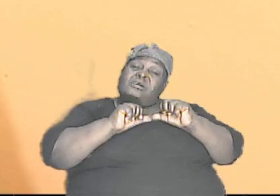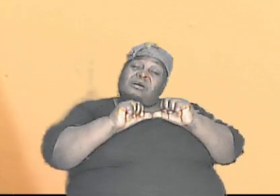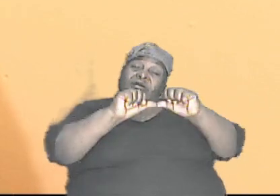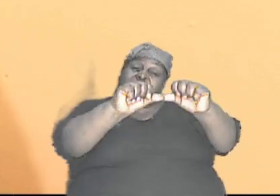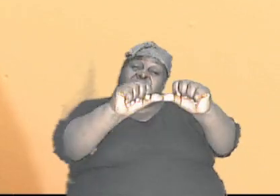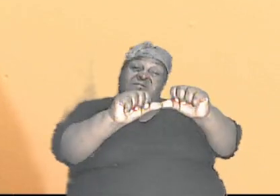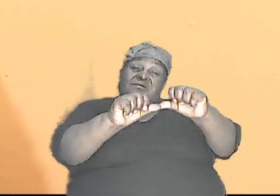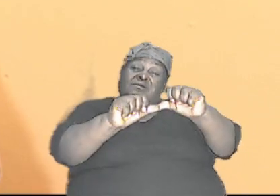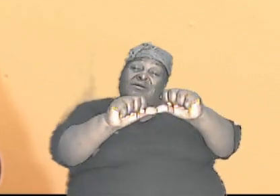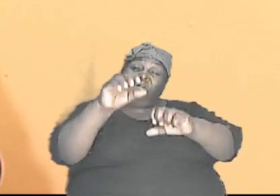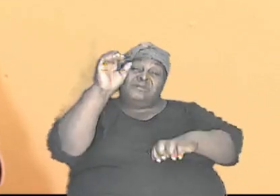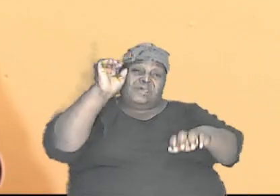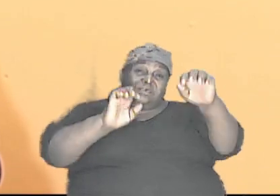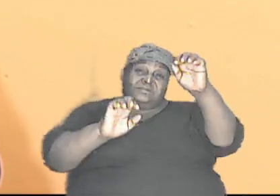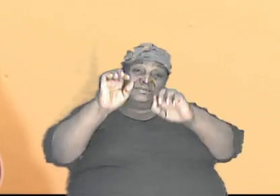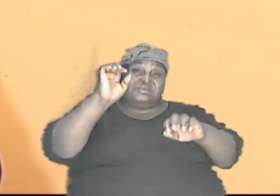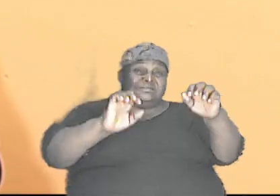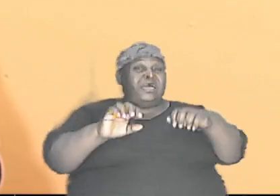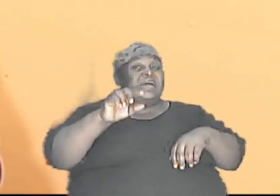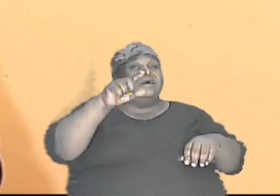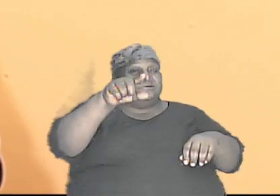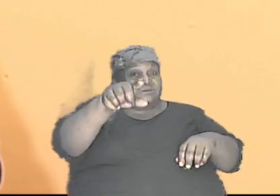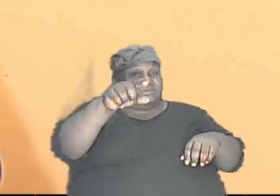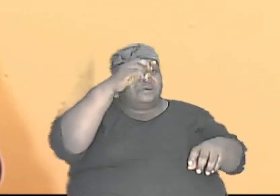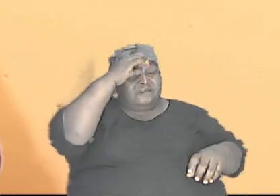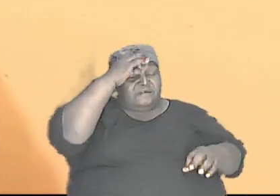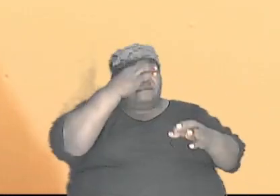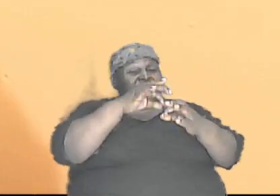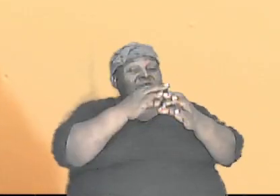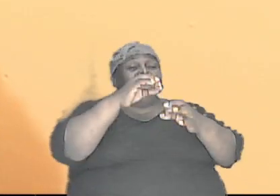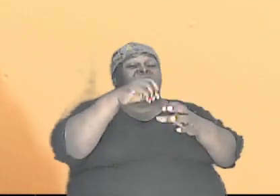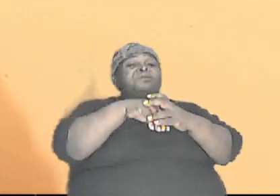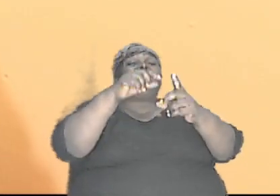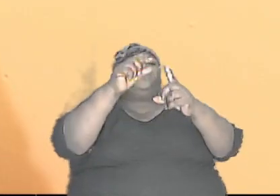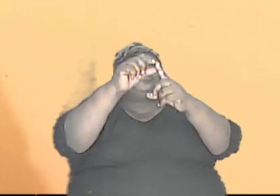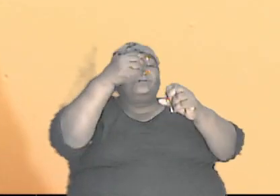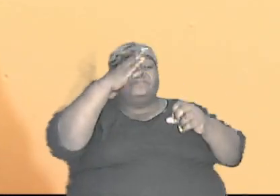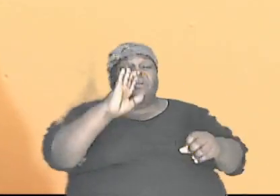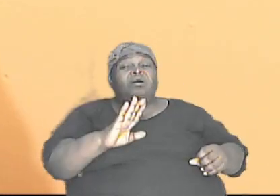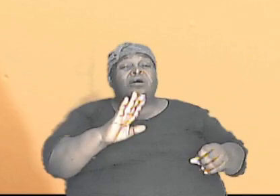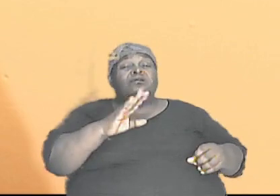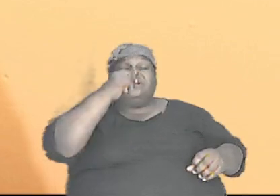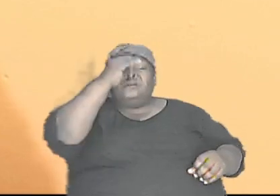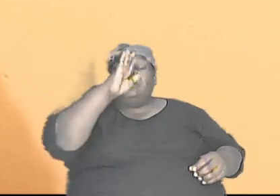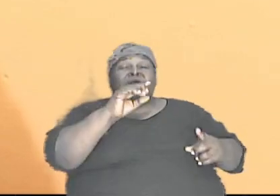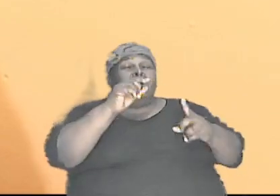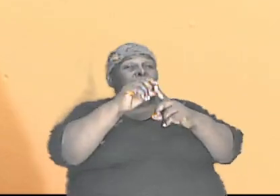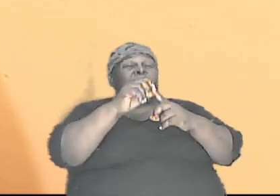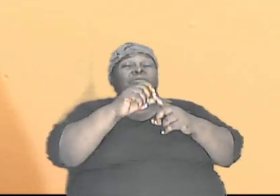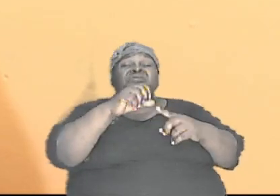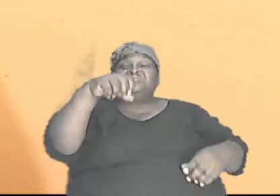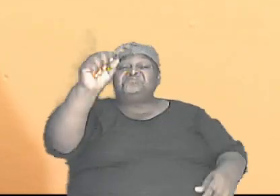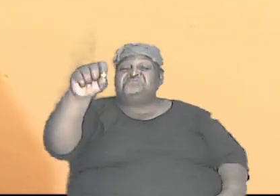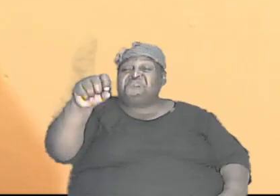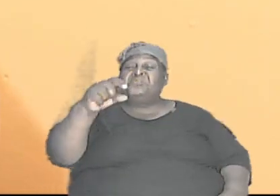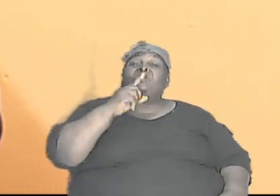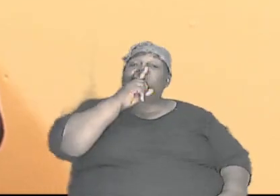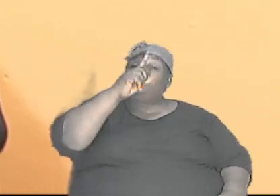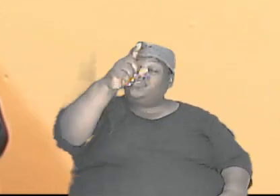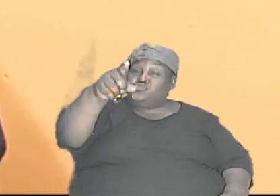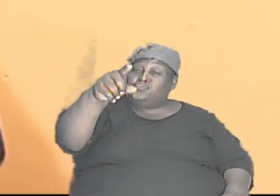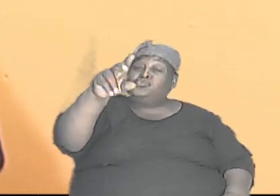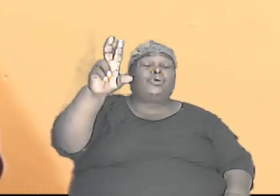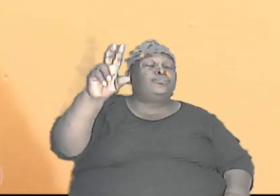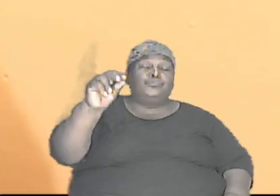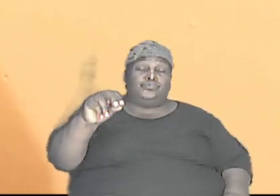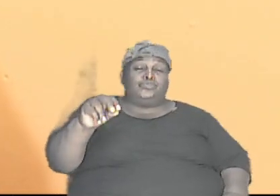exercise faith in the word of God his word is yay and amen they are true and if God said this is how